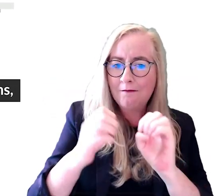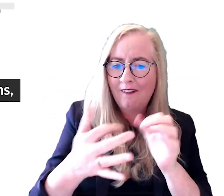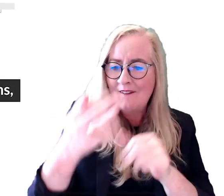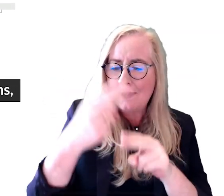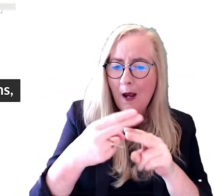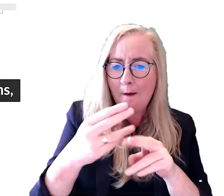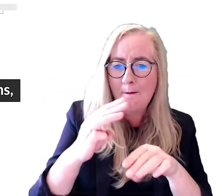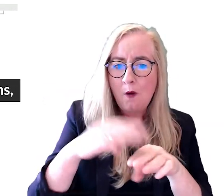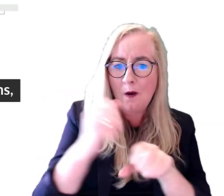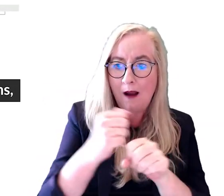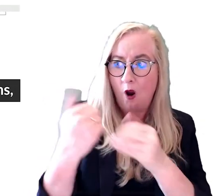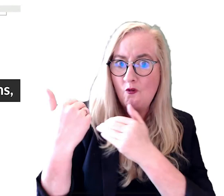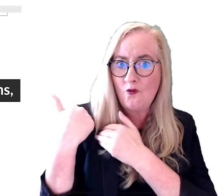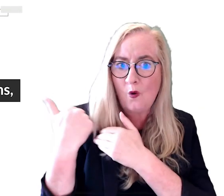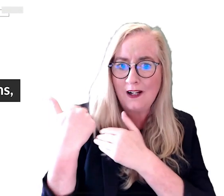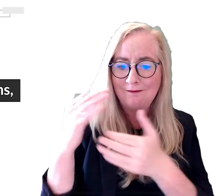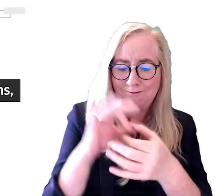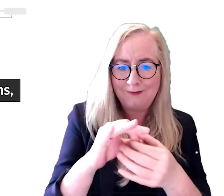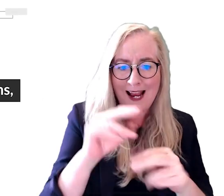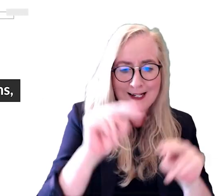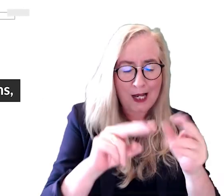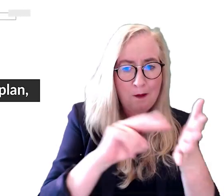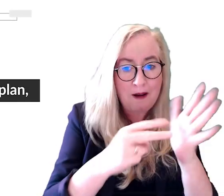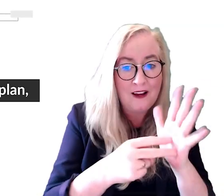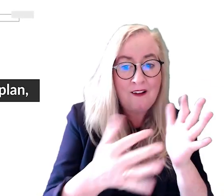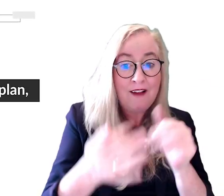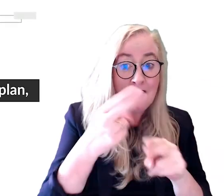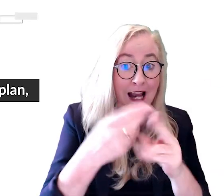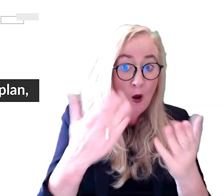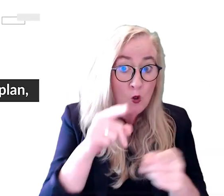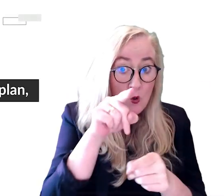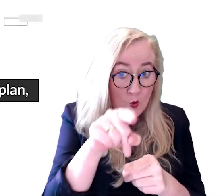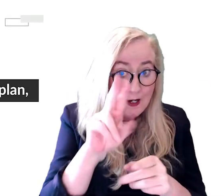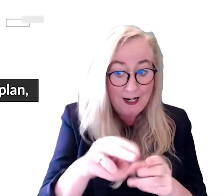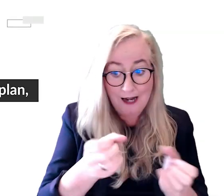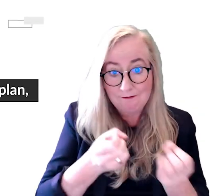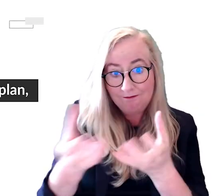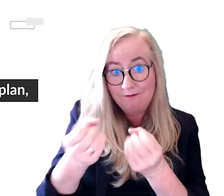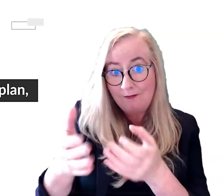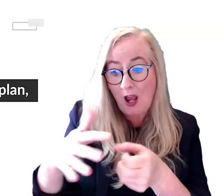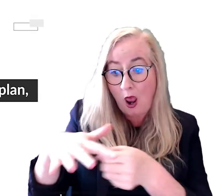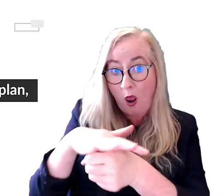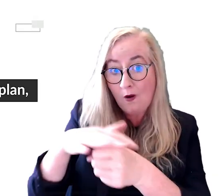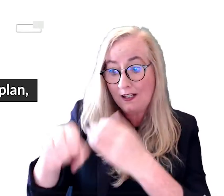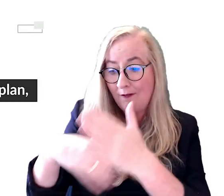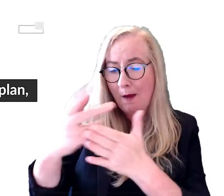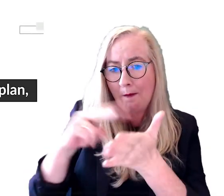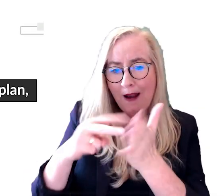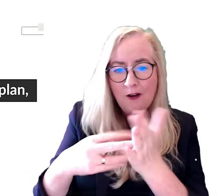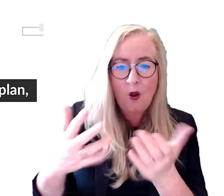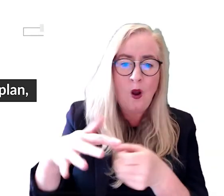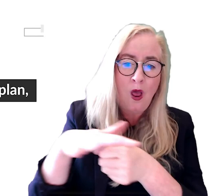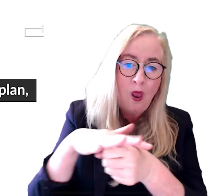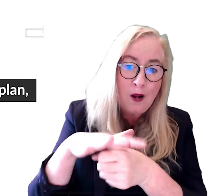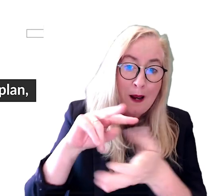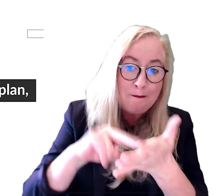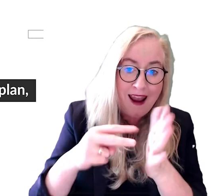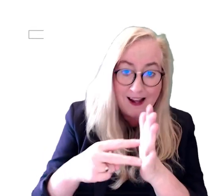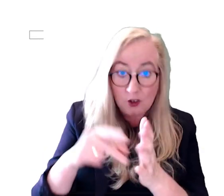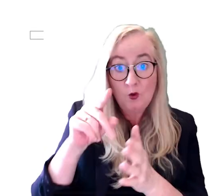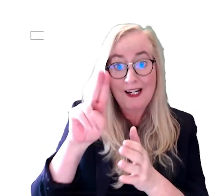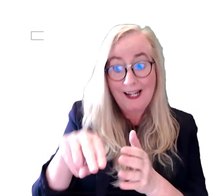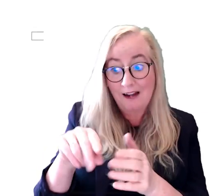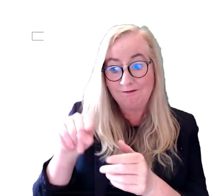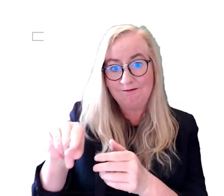to learn more about our role in assessing plans. To find out how you can contribute to your area's development plan or local area